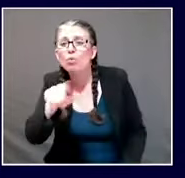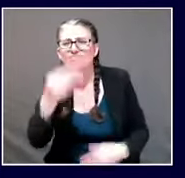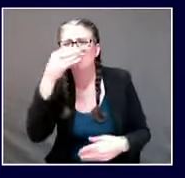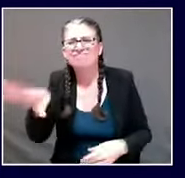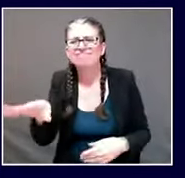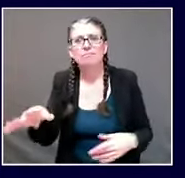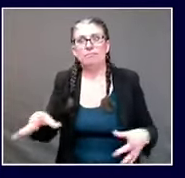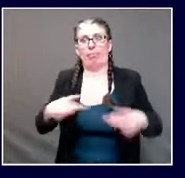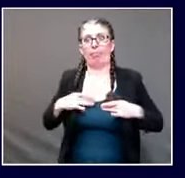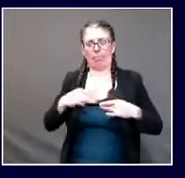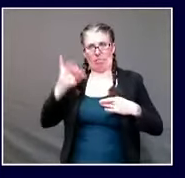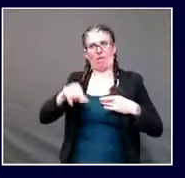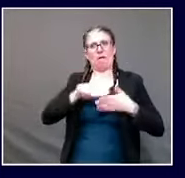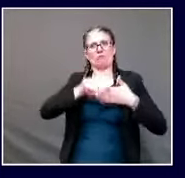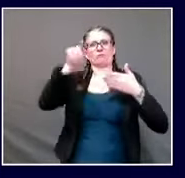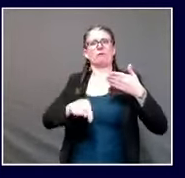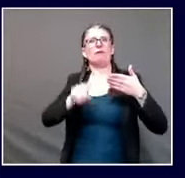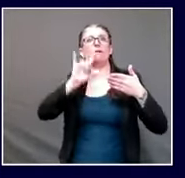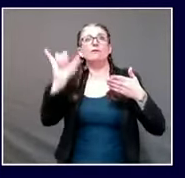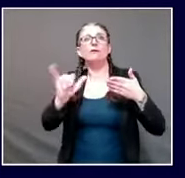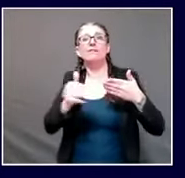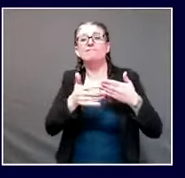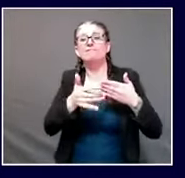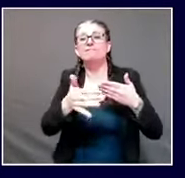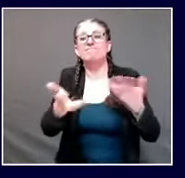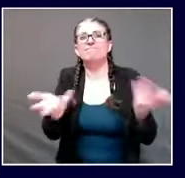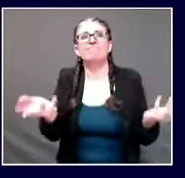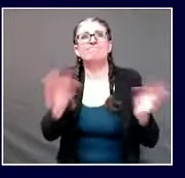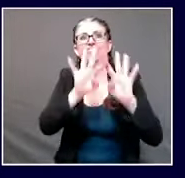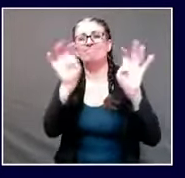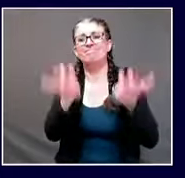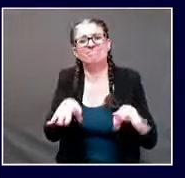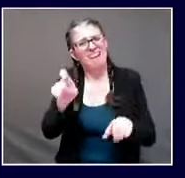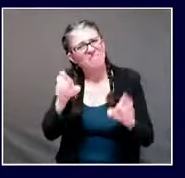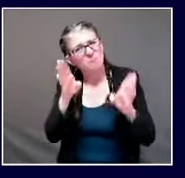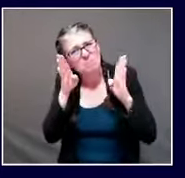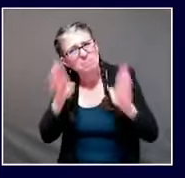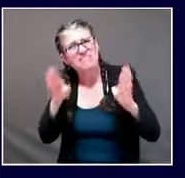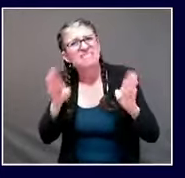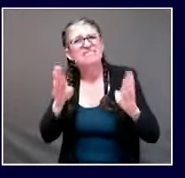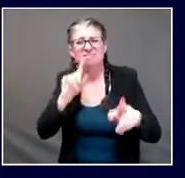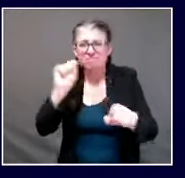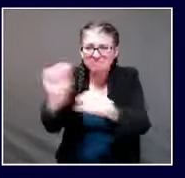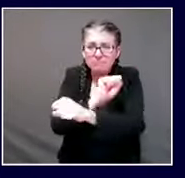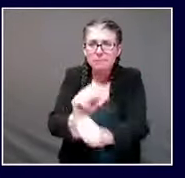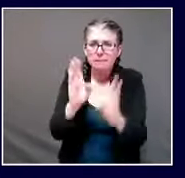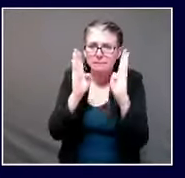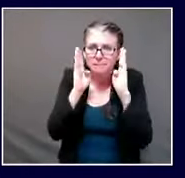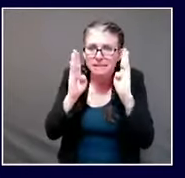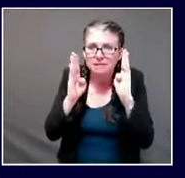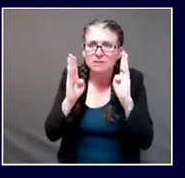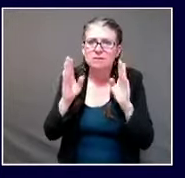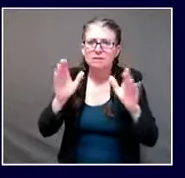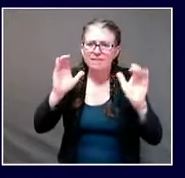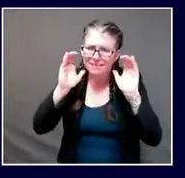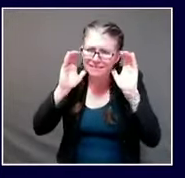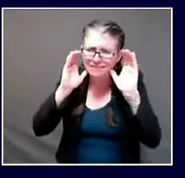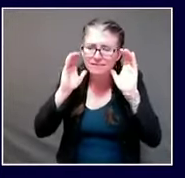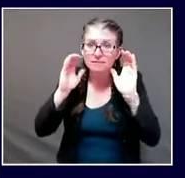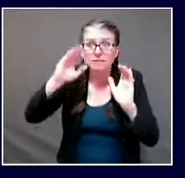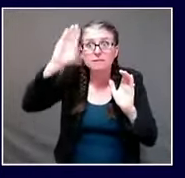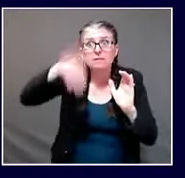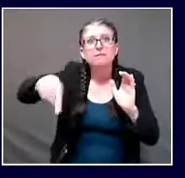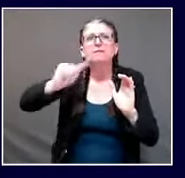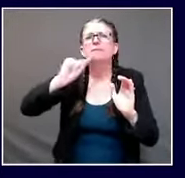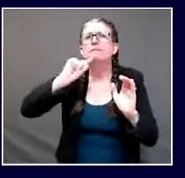up, and do everything possible to avoid the fate that nearly 11,000 people in Maine have faced confronting this